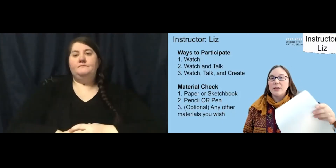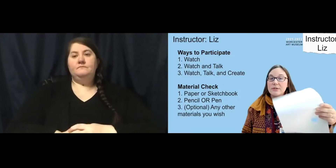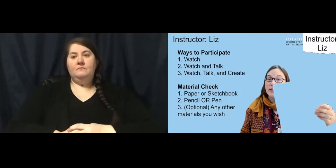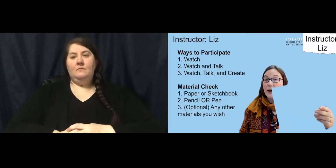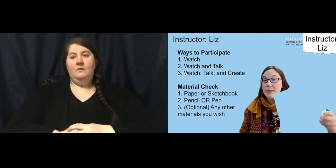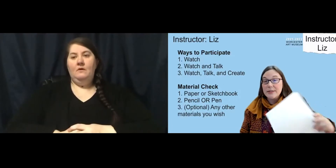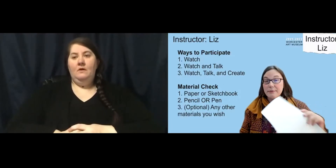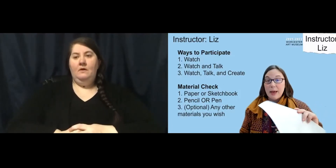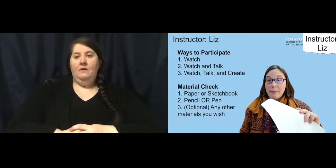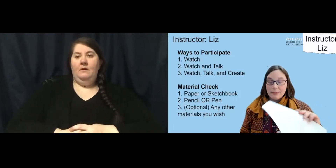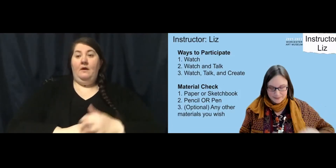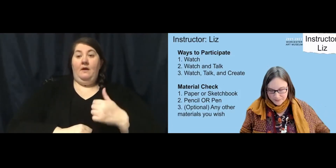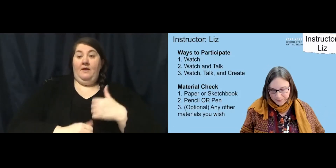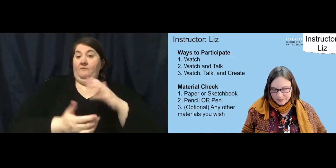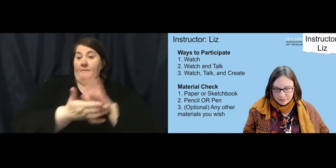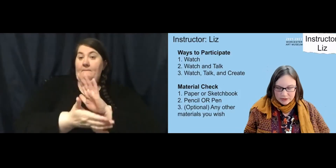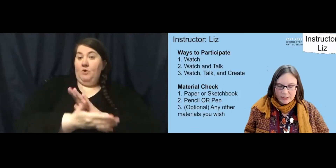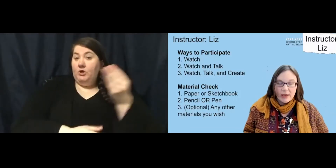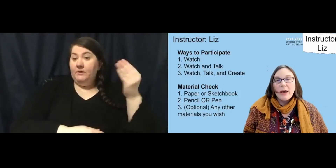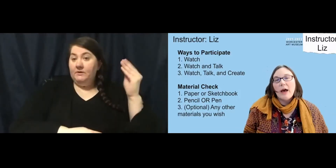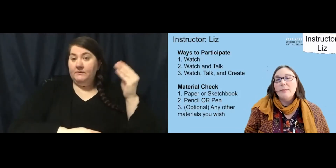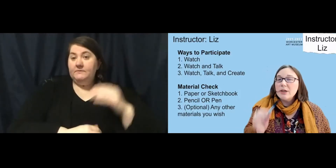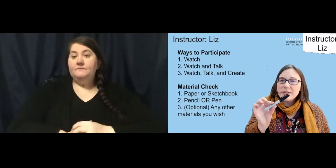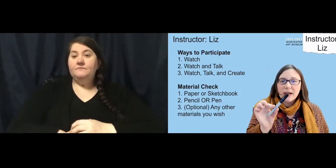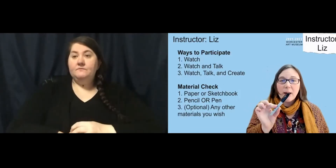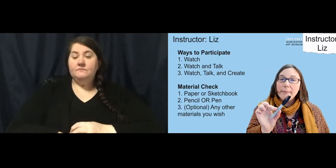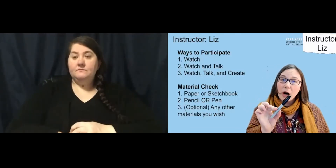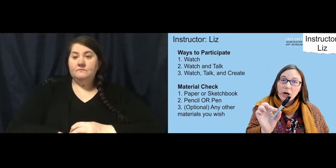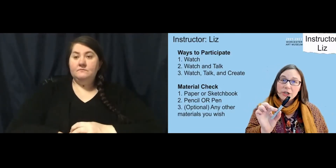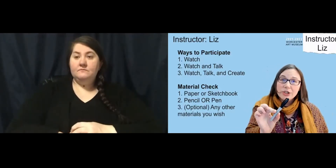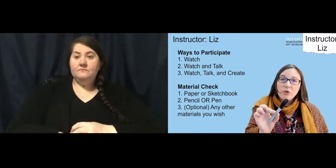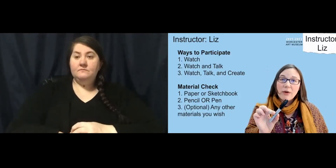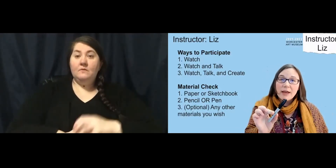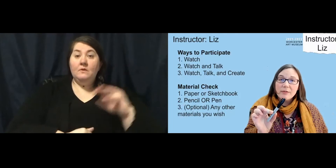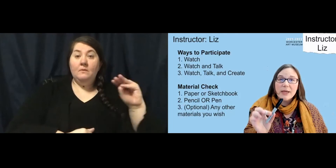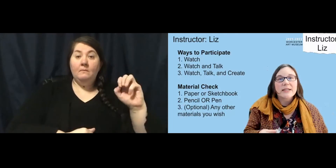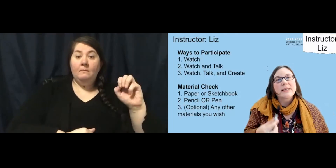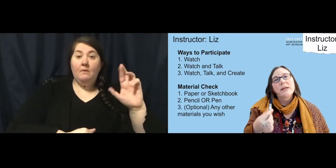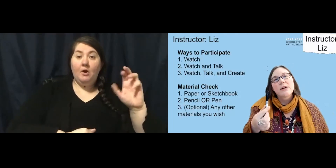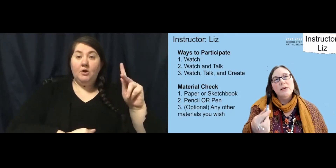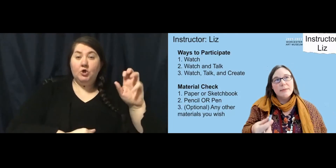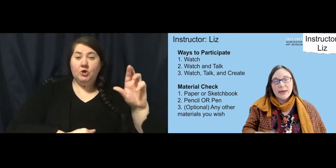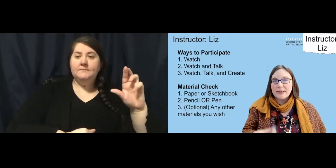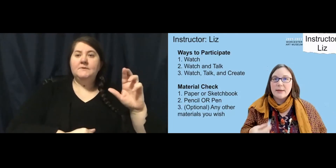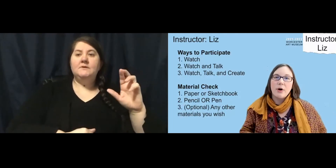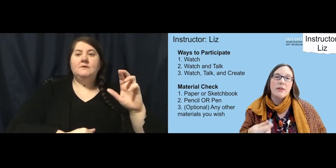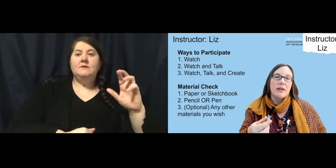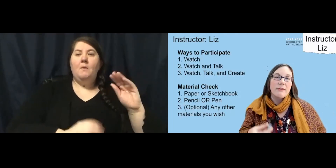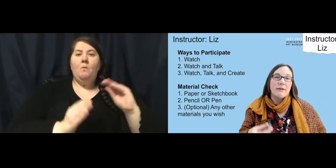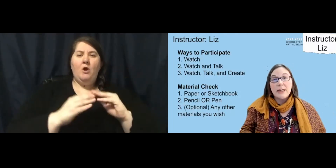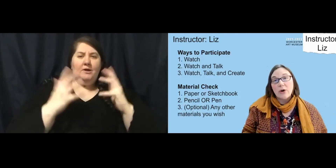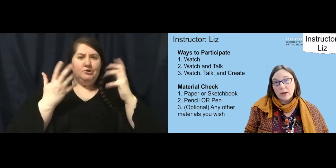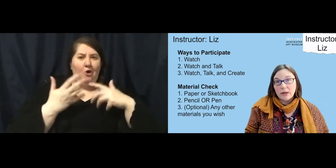I'll be using a piece of paper. I'll be using a marker to draw with because it picks up